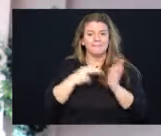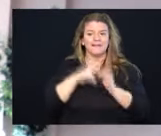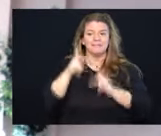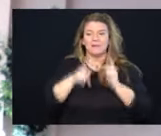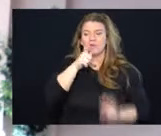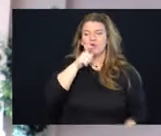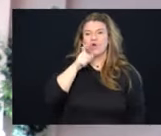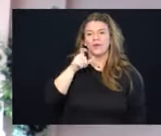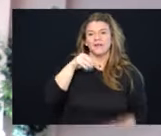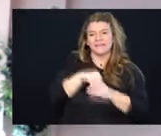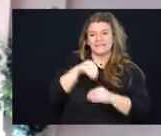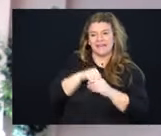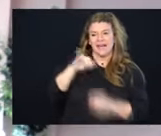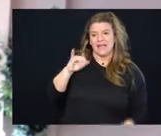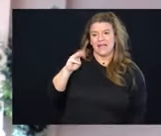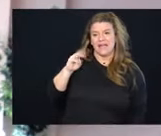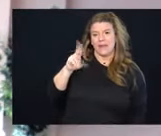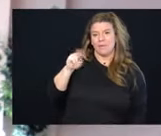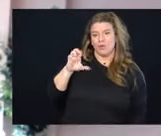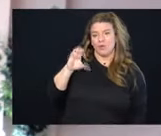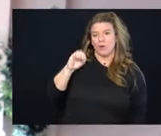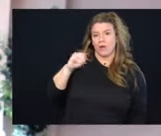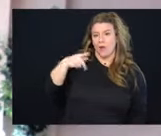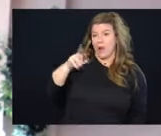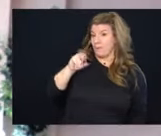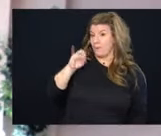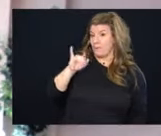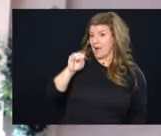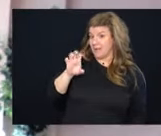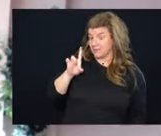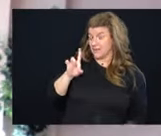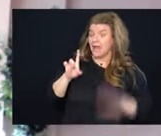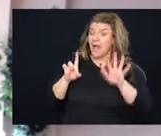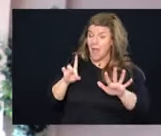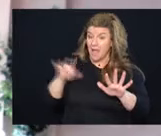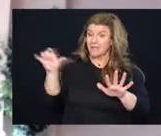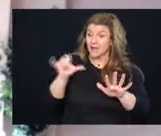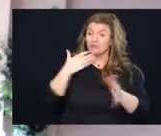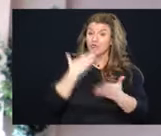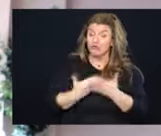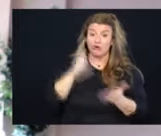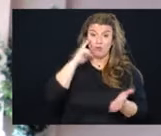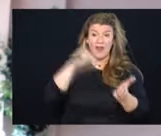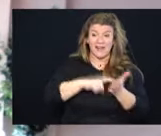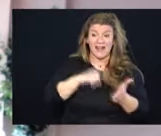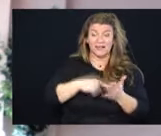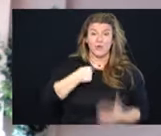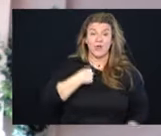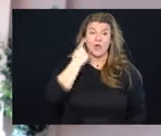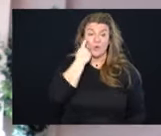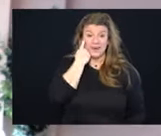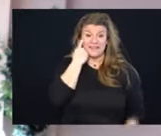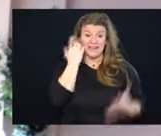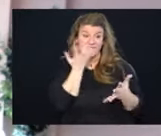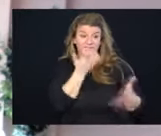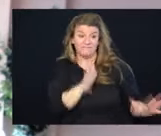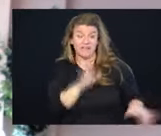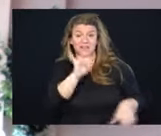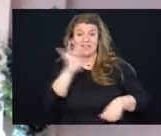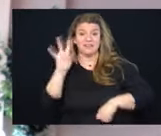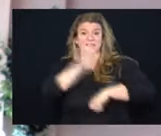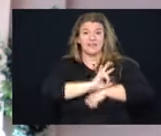Also, it's important for us to recognize that we just surpassed the, the seven day rolling